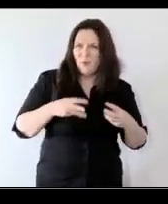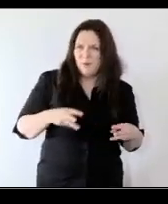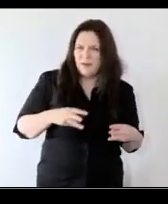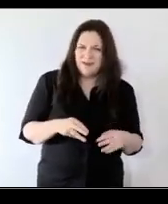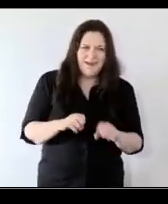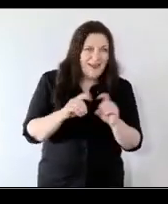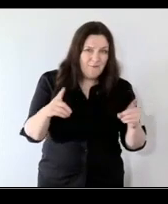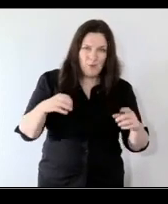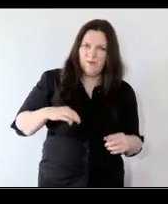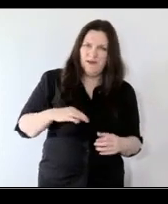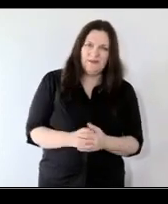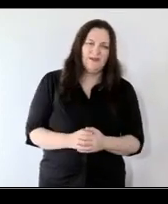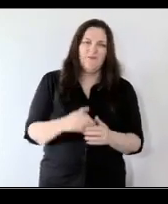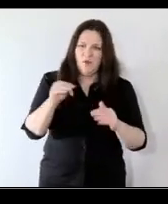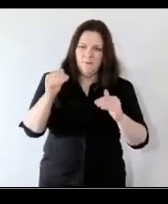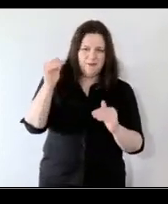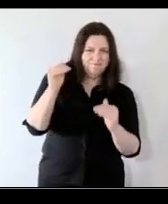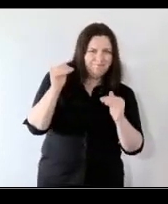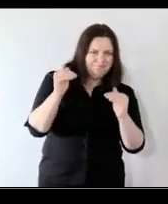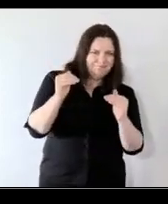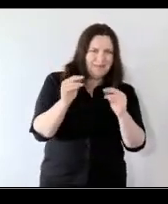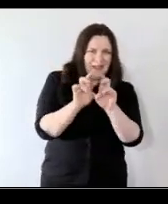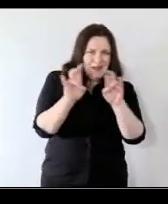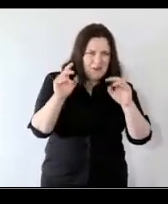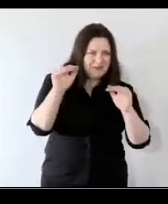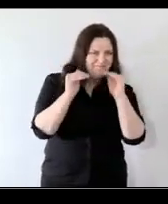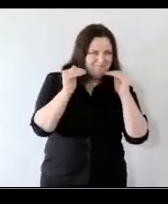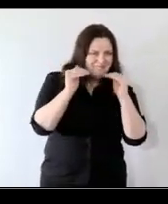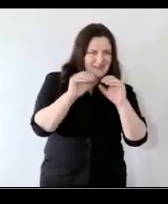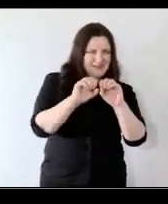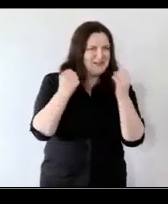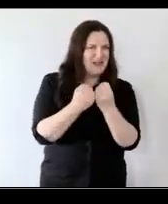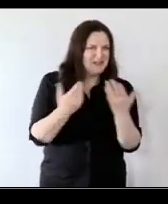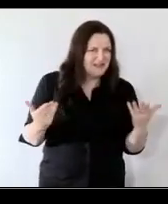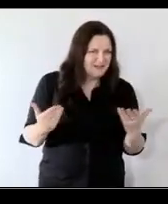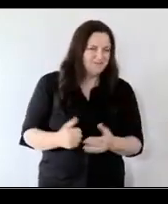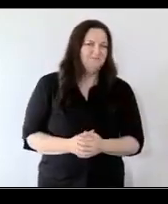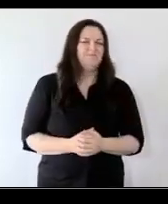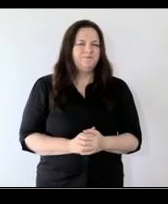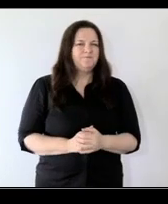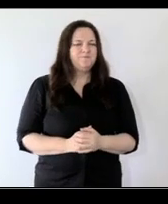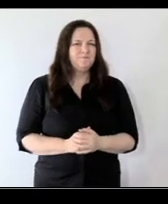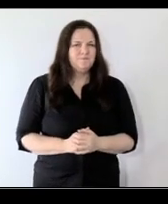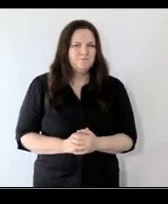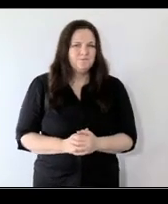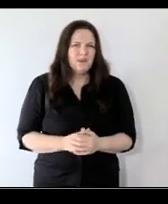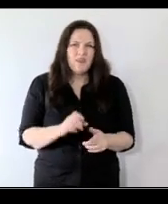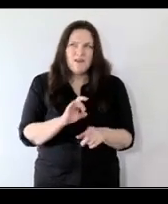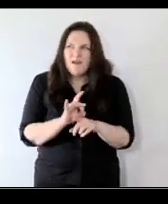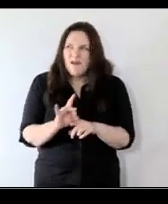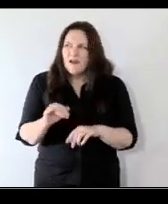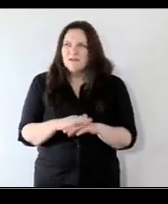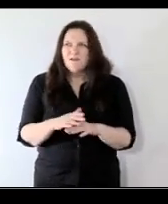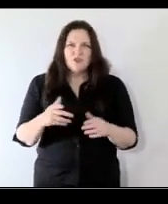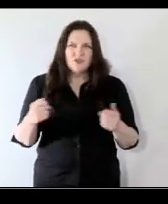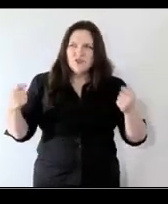everybody benefits from living in a more equal society and that kind of um shared